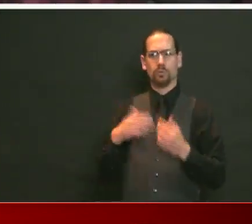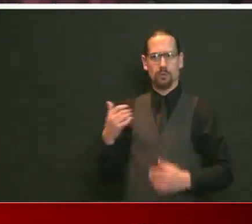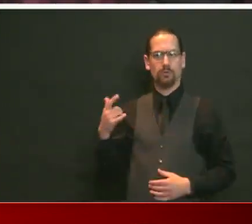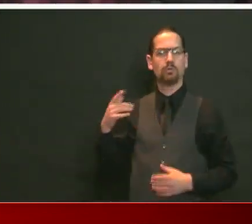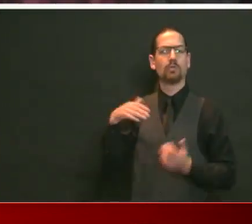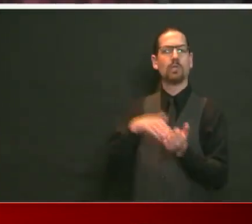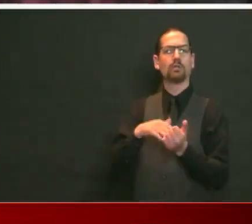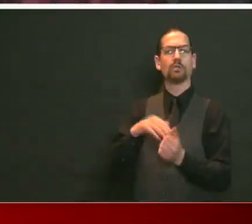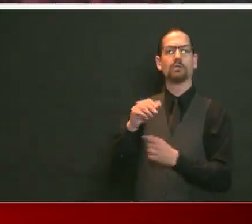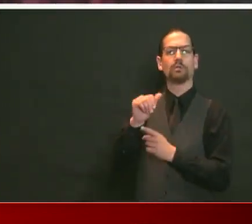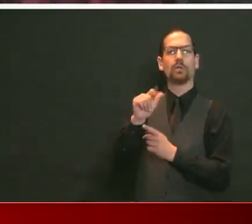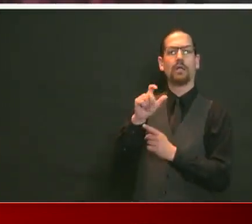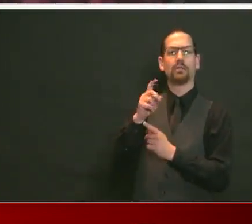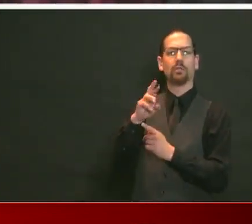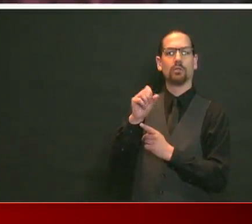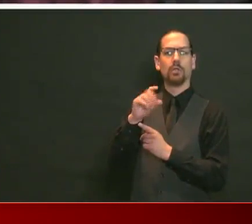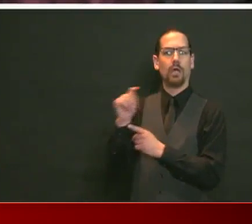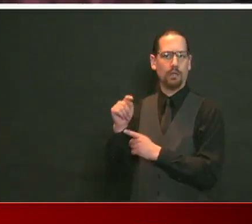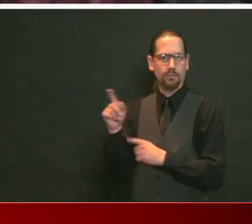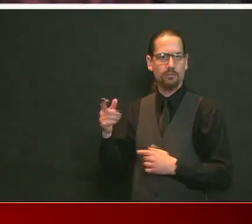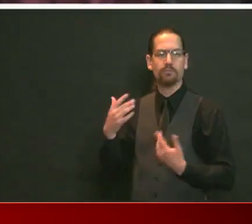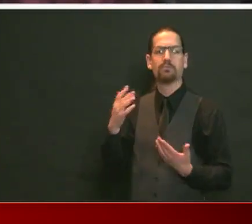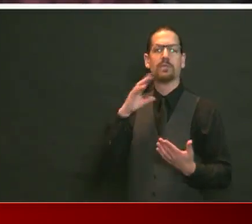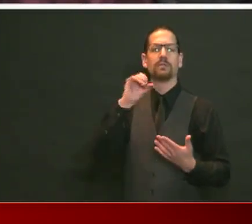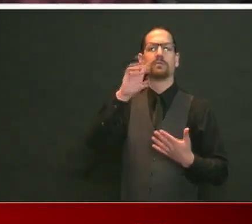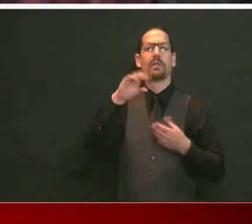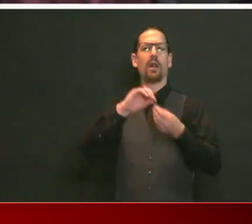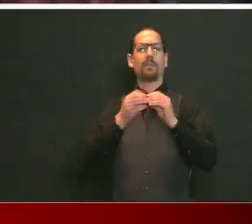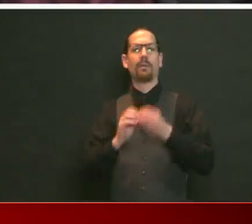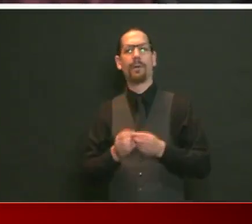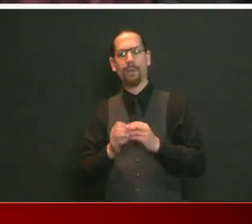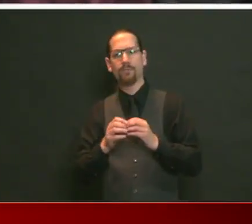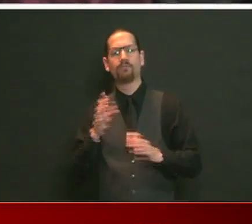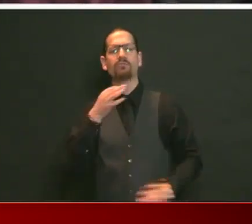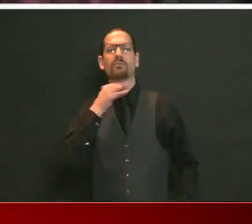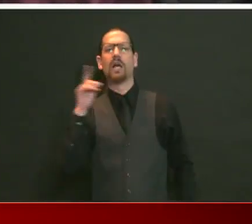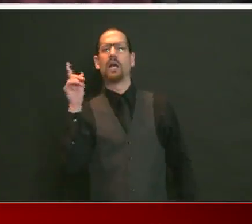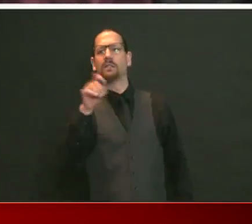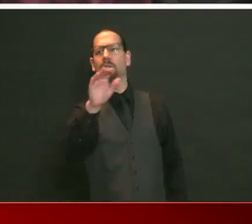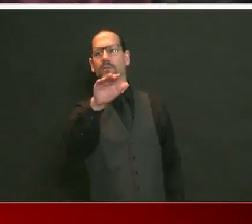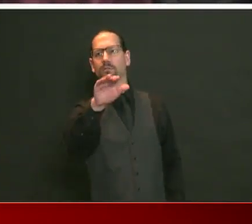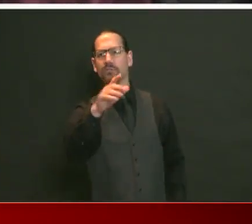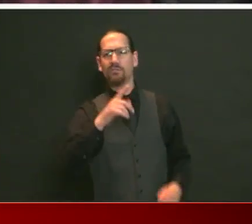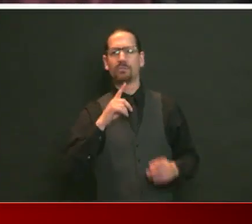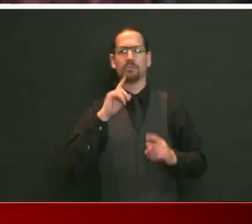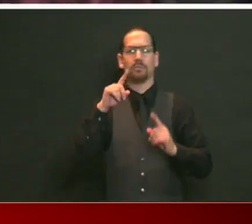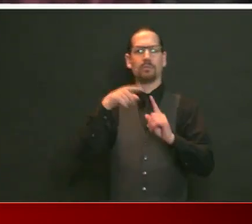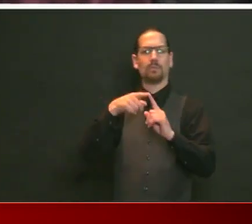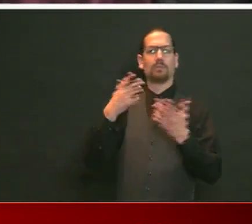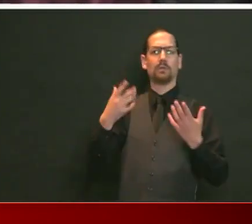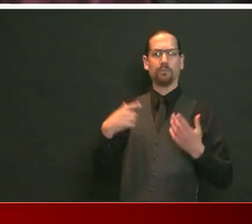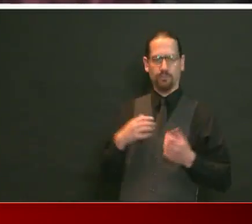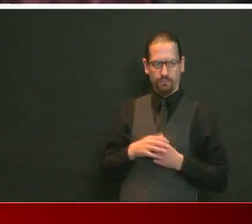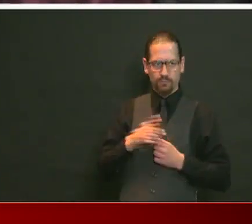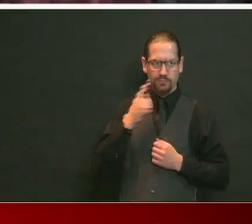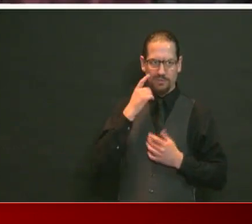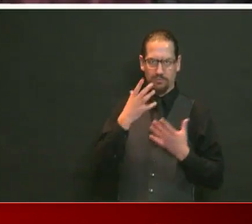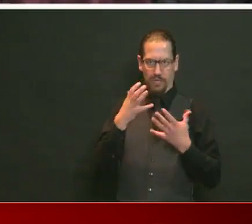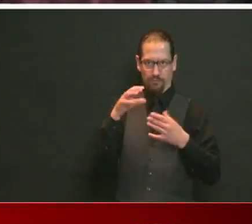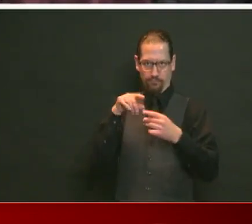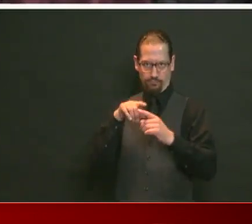To start with the first question that you asked about testing, in terms of what we are seeing, over this past weekend, we